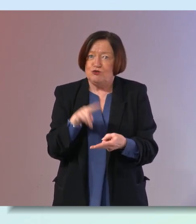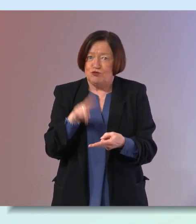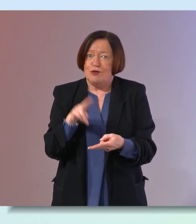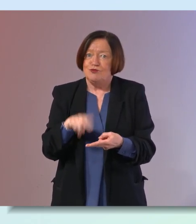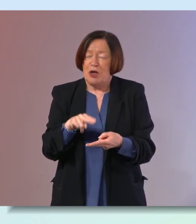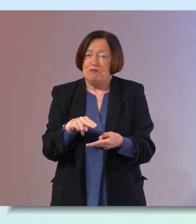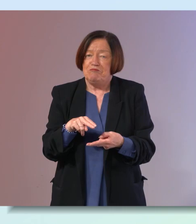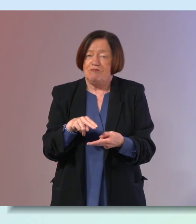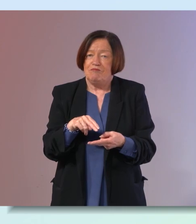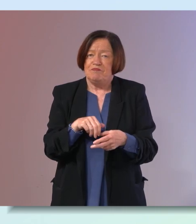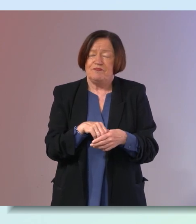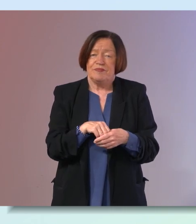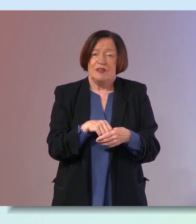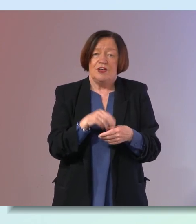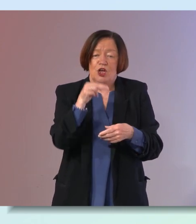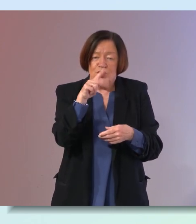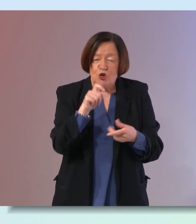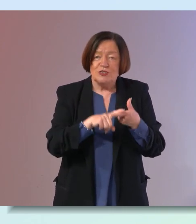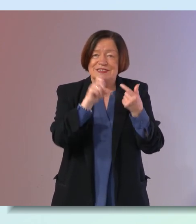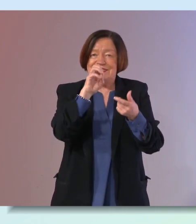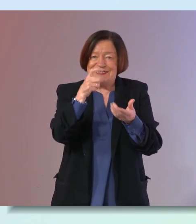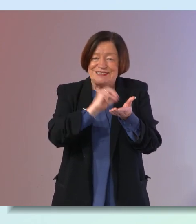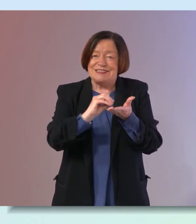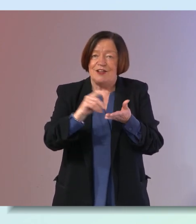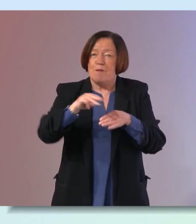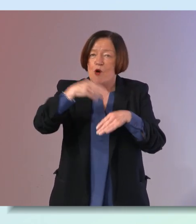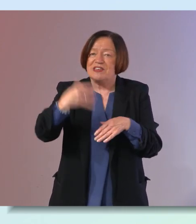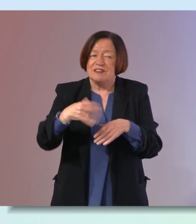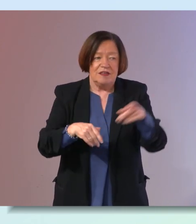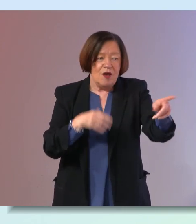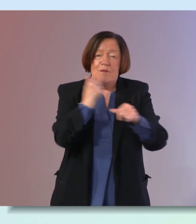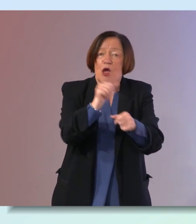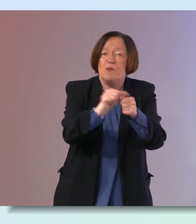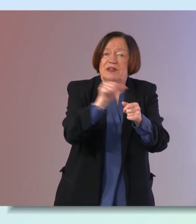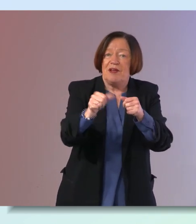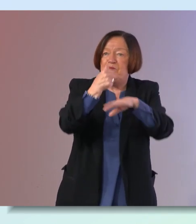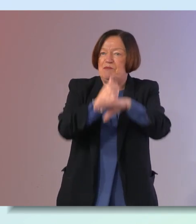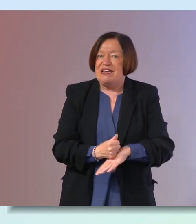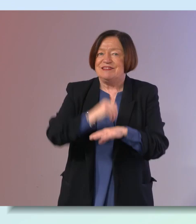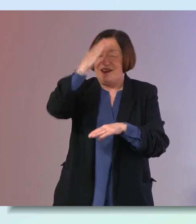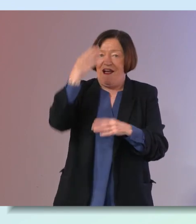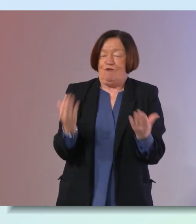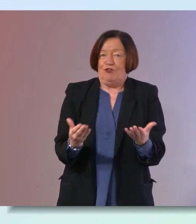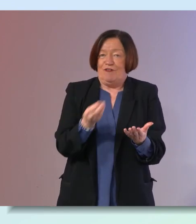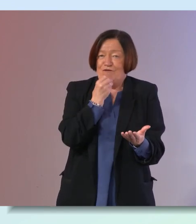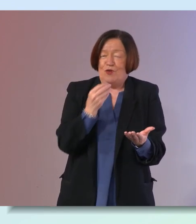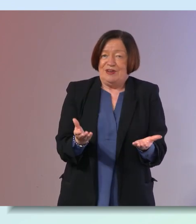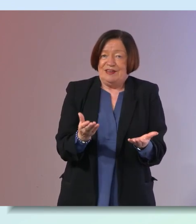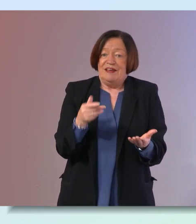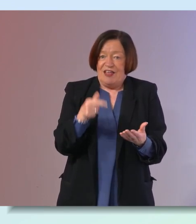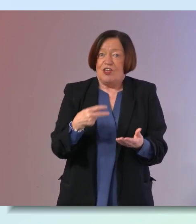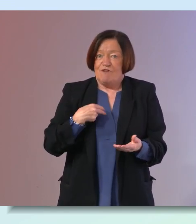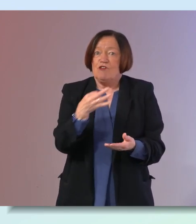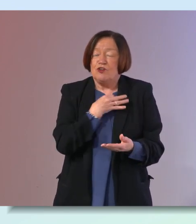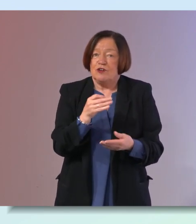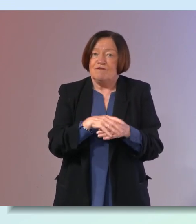um nuts and seeds are always going to be a bit more expensive what about potatoes a basic irish staple yeah they're very